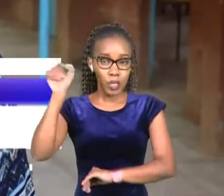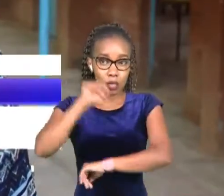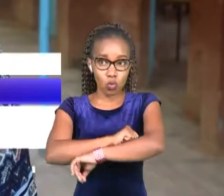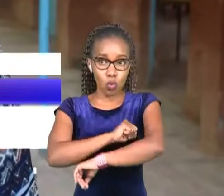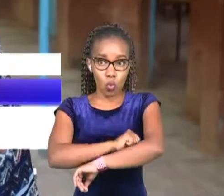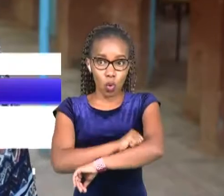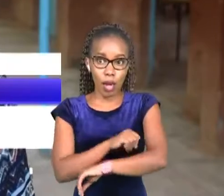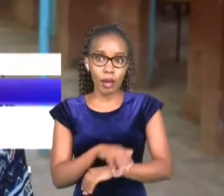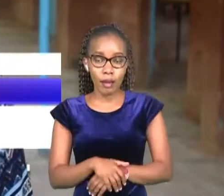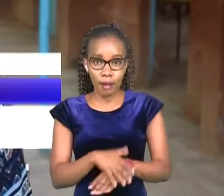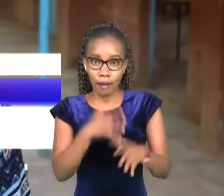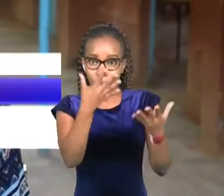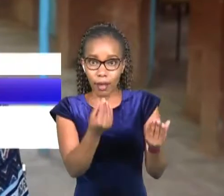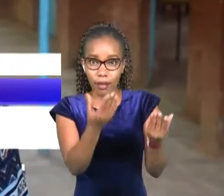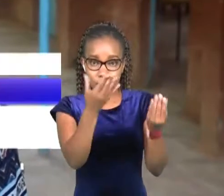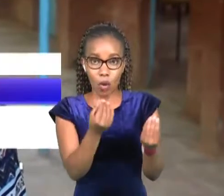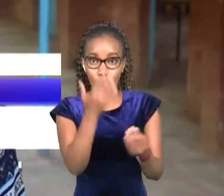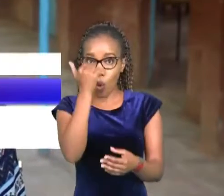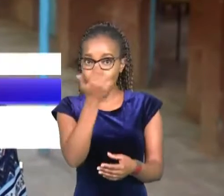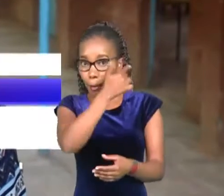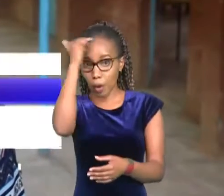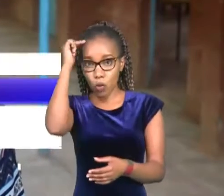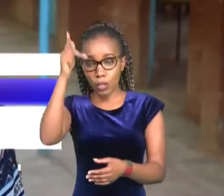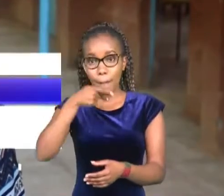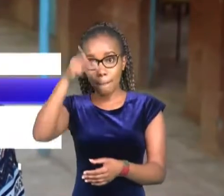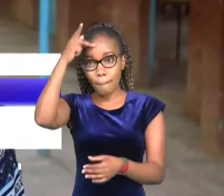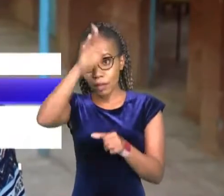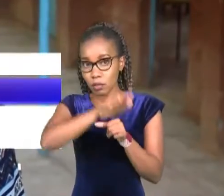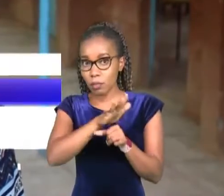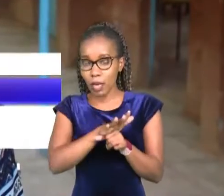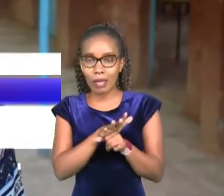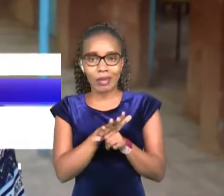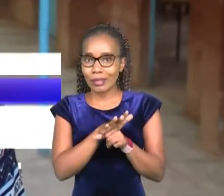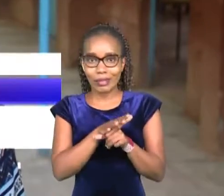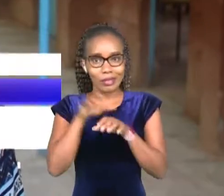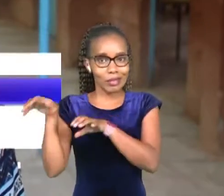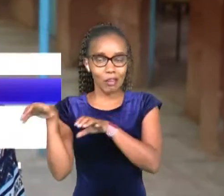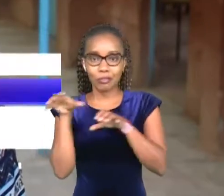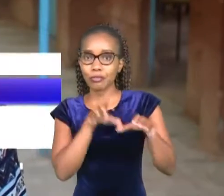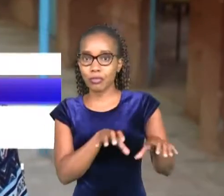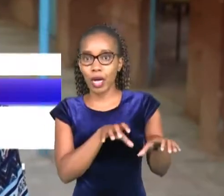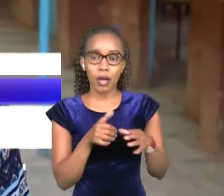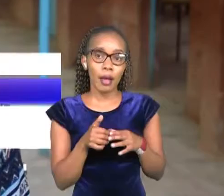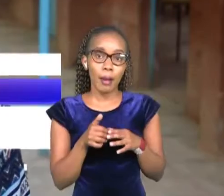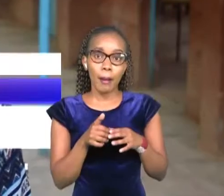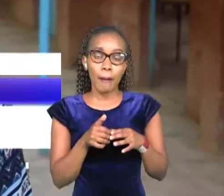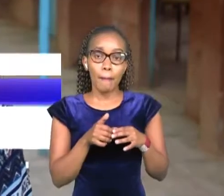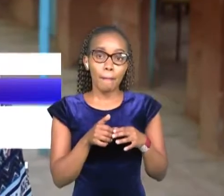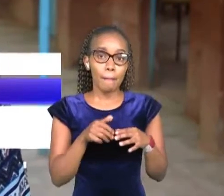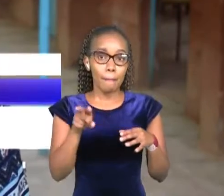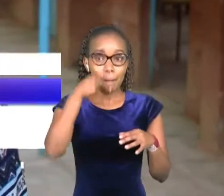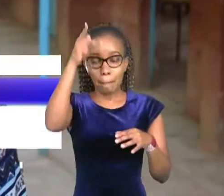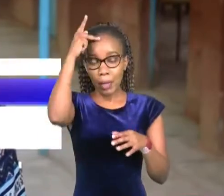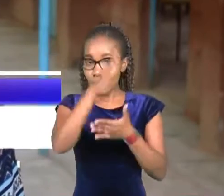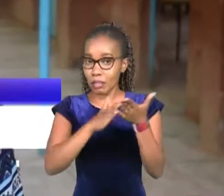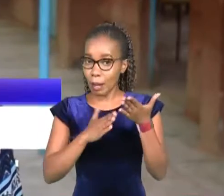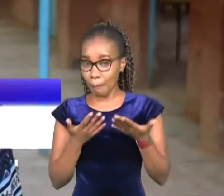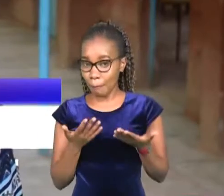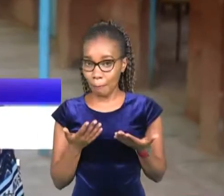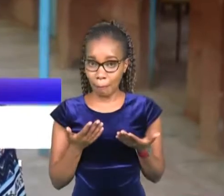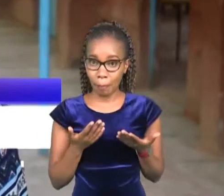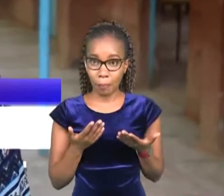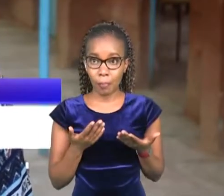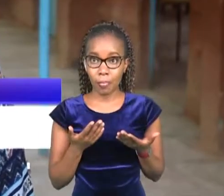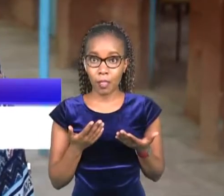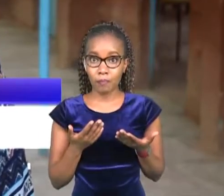was easy for us because most of the parents have been having a hard time some of them maybe they were stopped